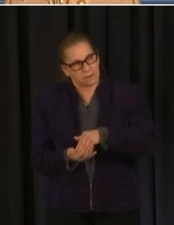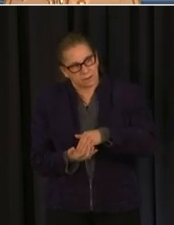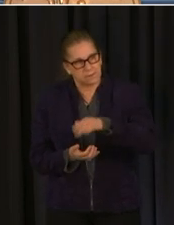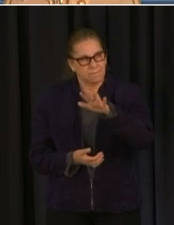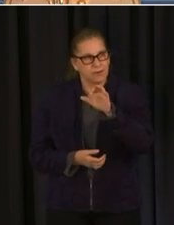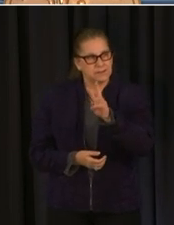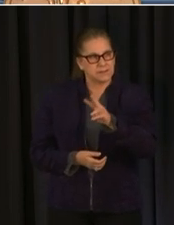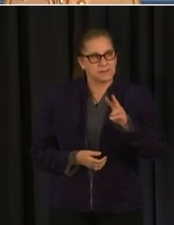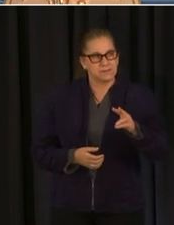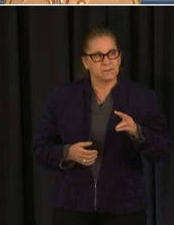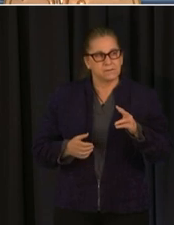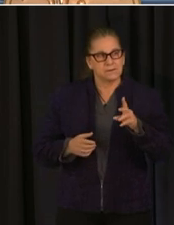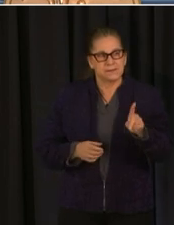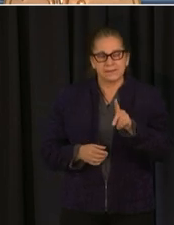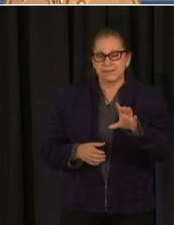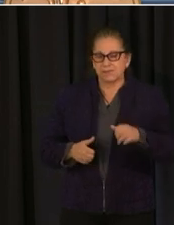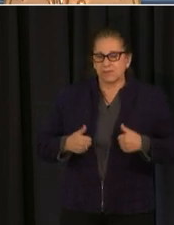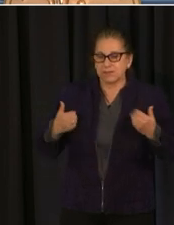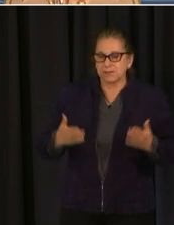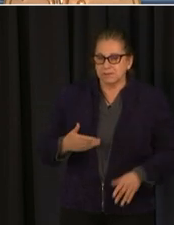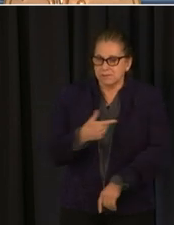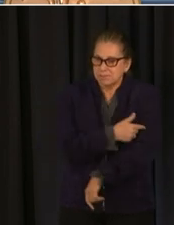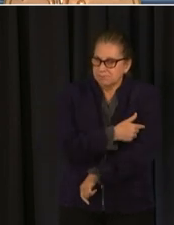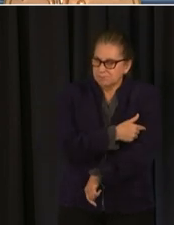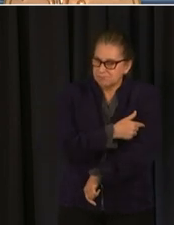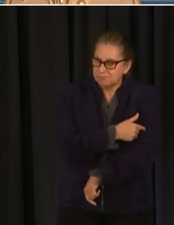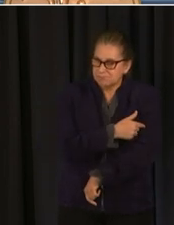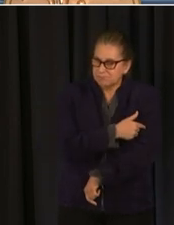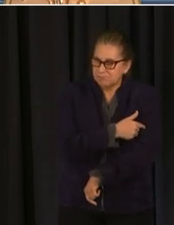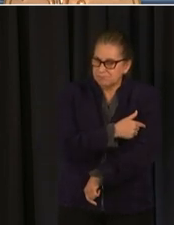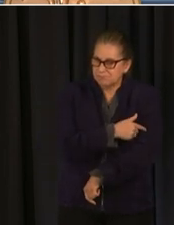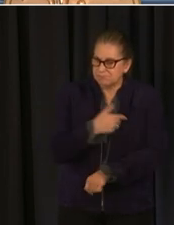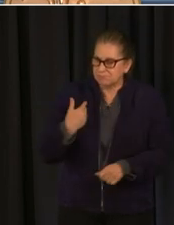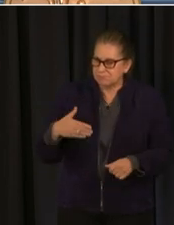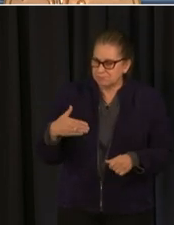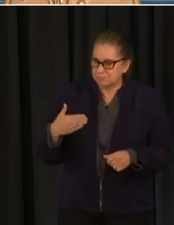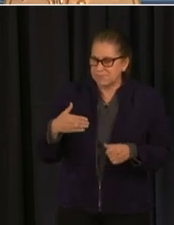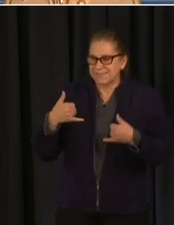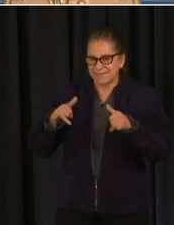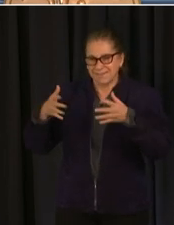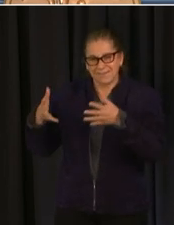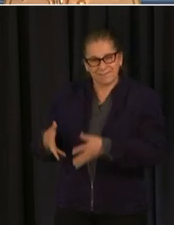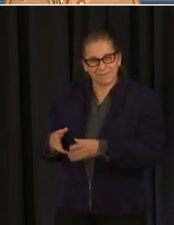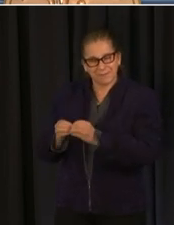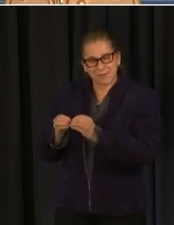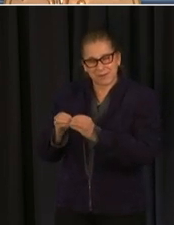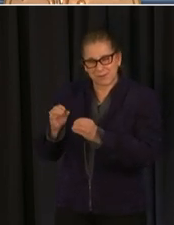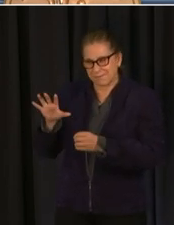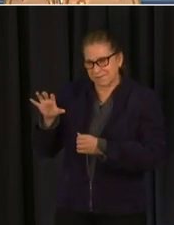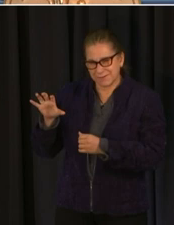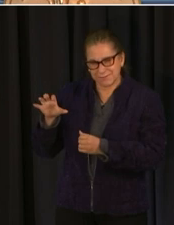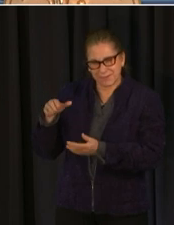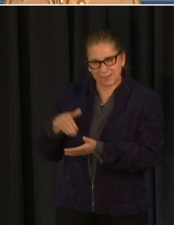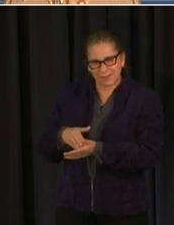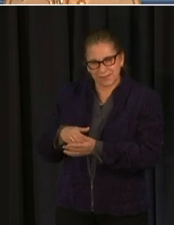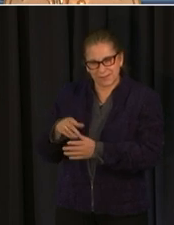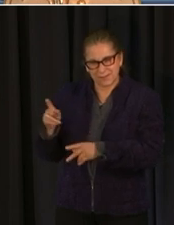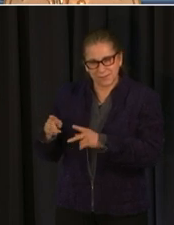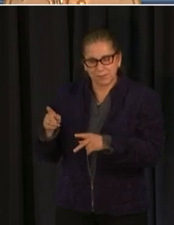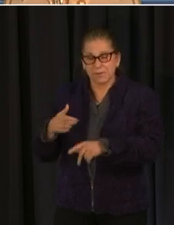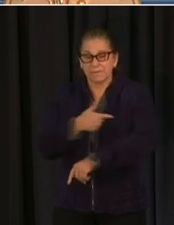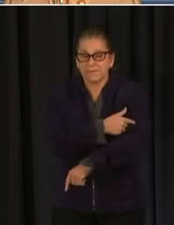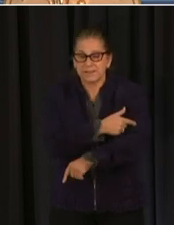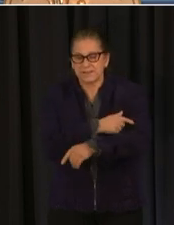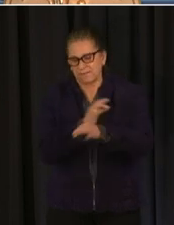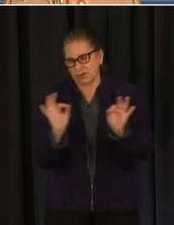also means that many thousands uh need to be vaccinated vaccines are free and available on demand